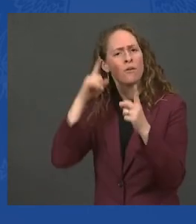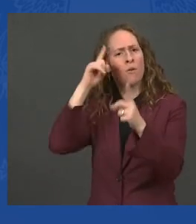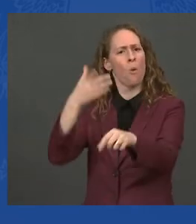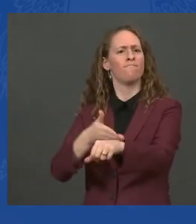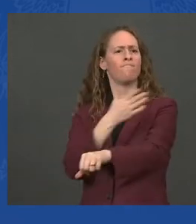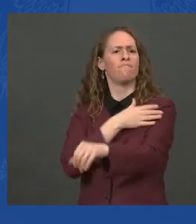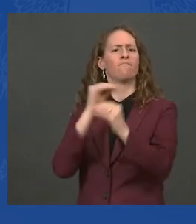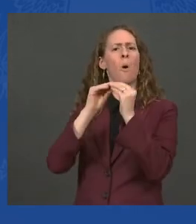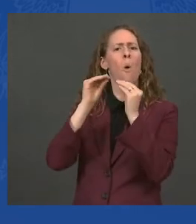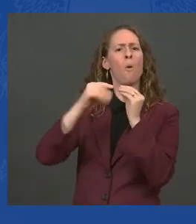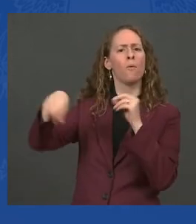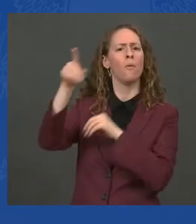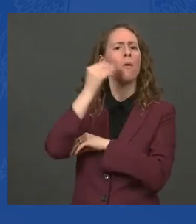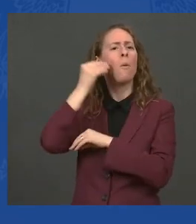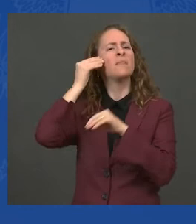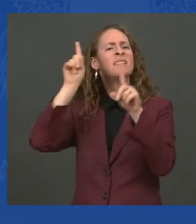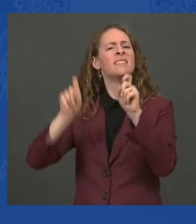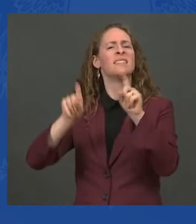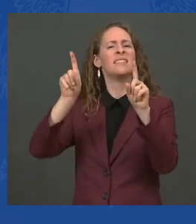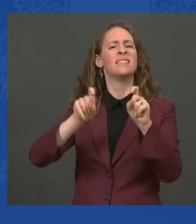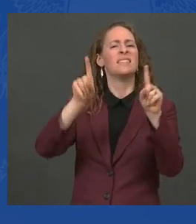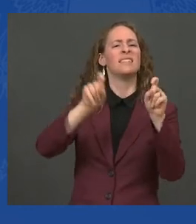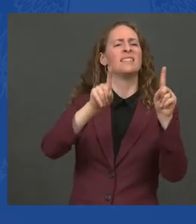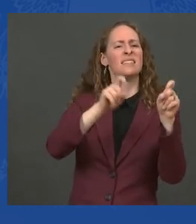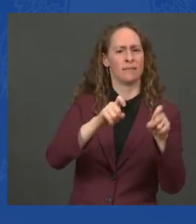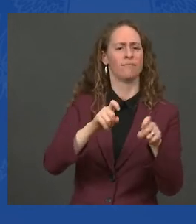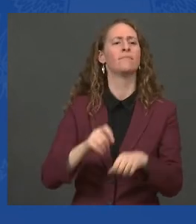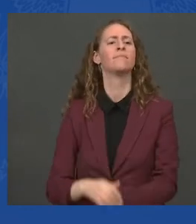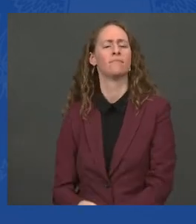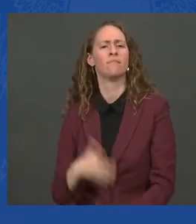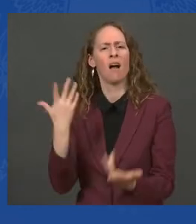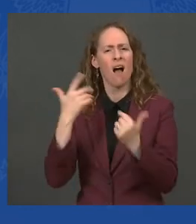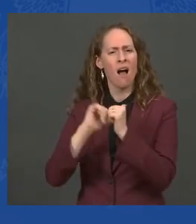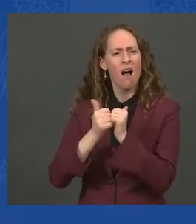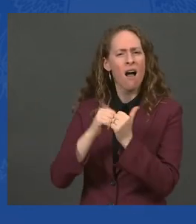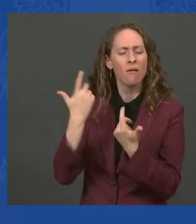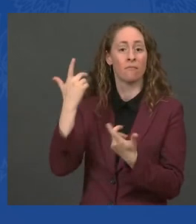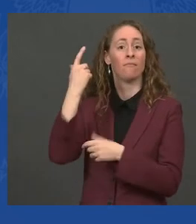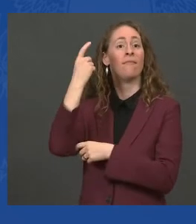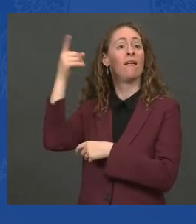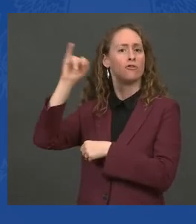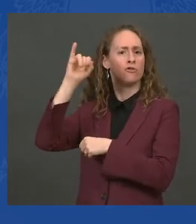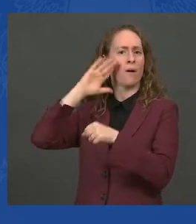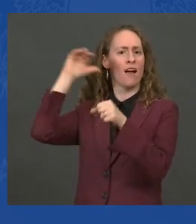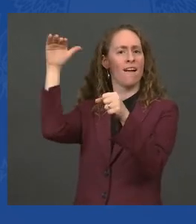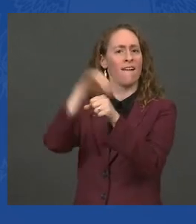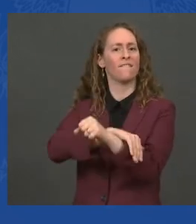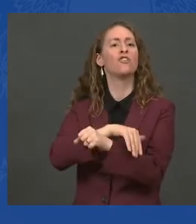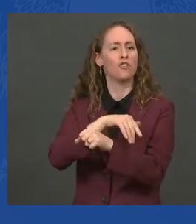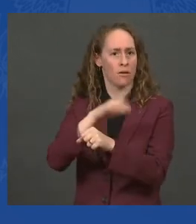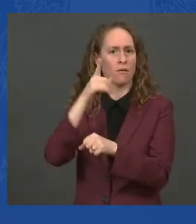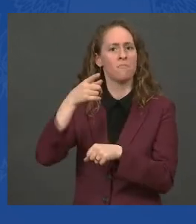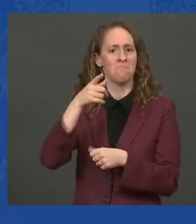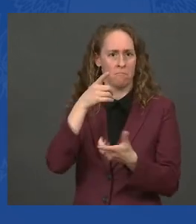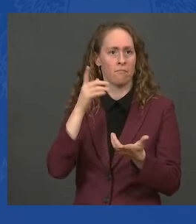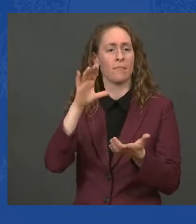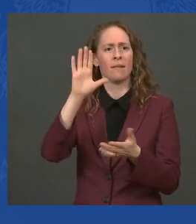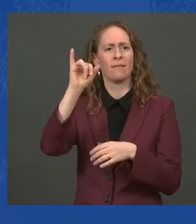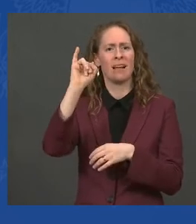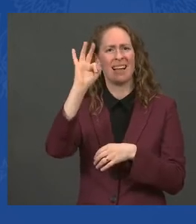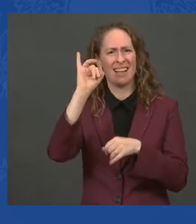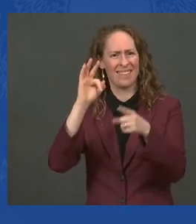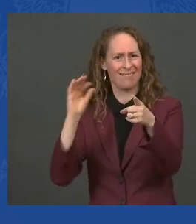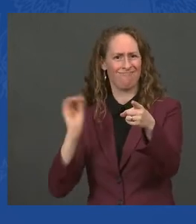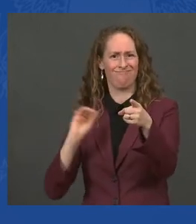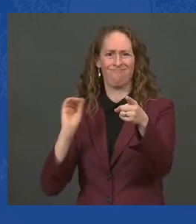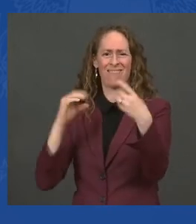The availability of community health centers and other sites for the uninsured will be the alternative as well. So if you have insurance, you're